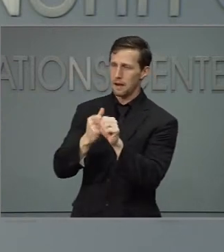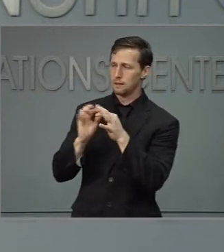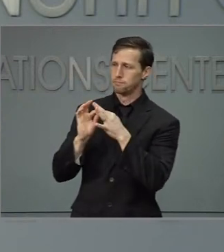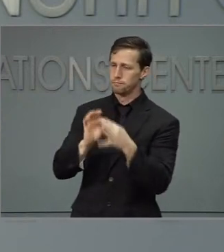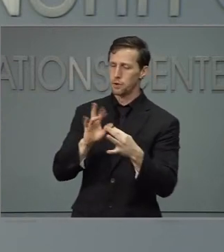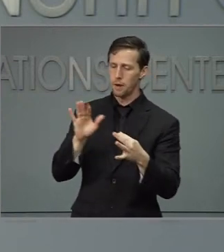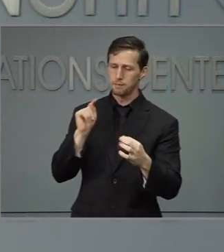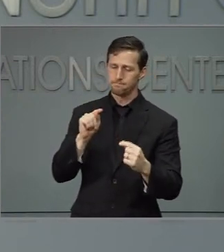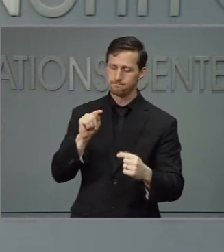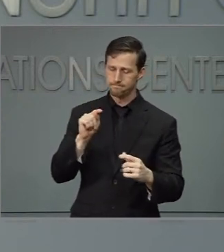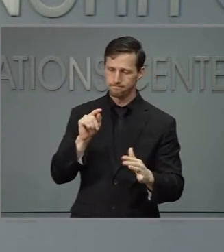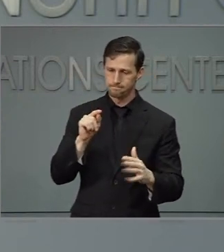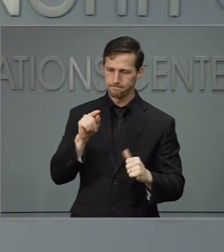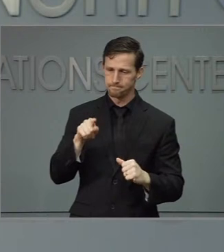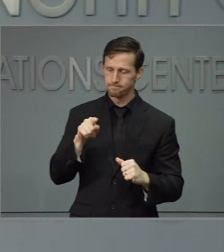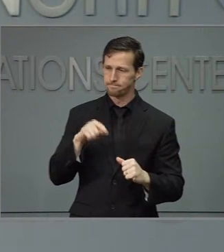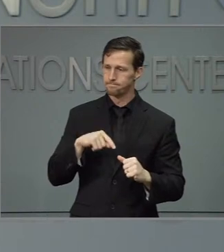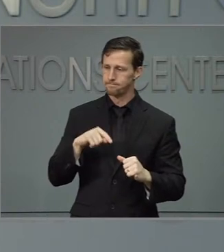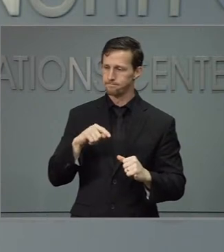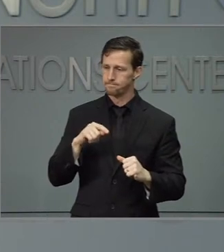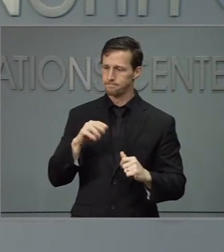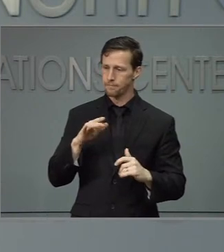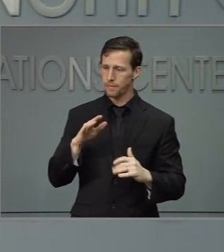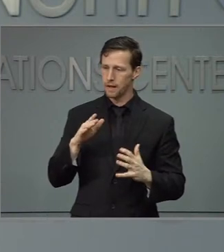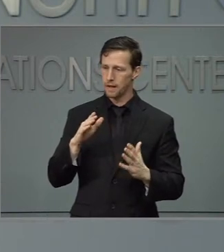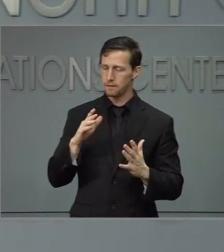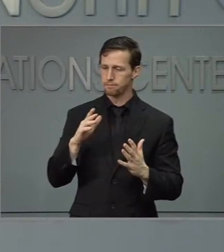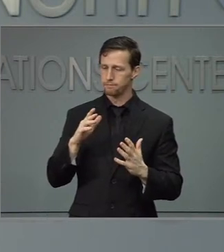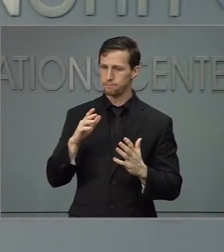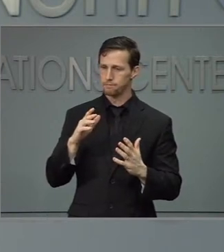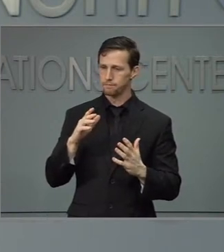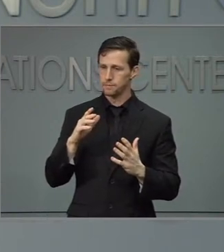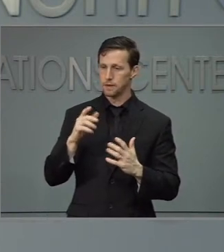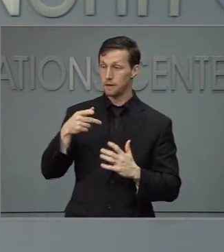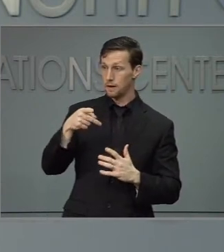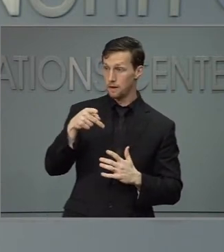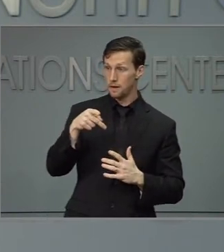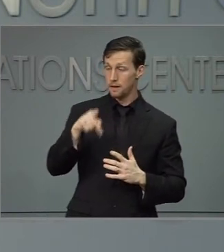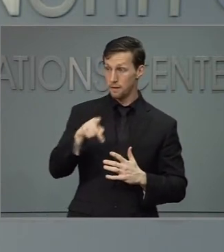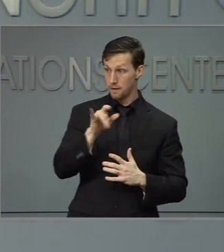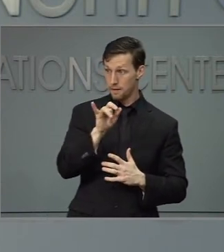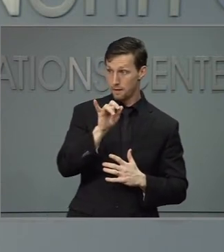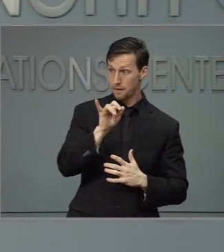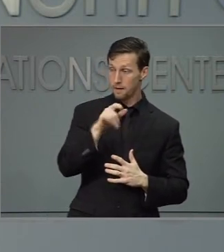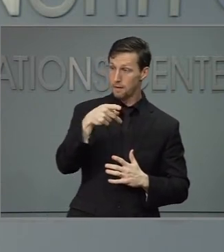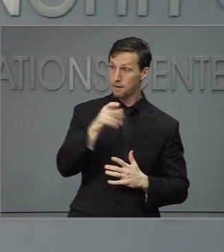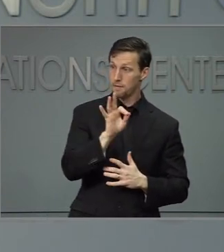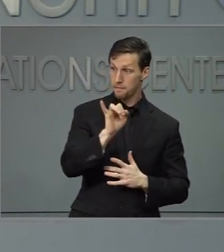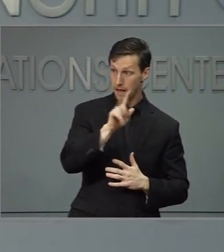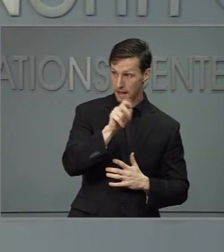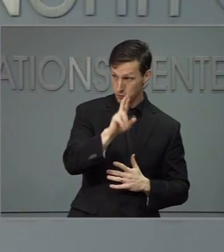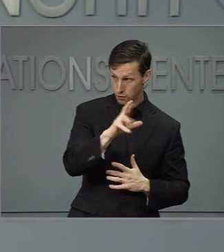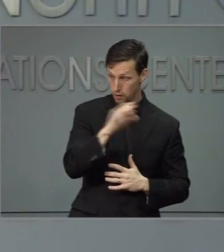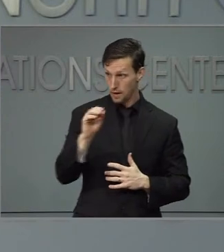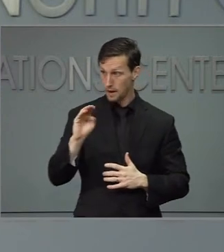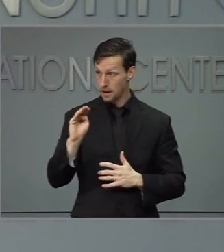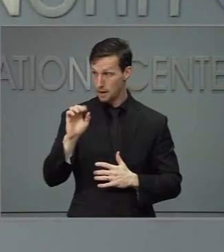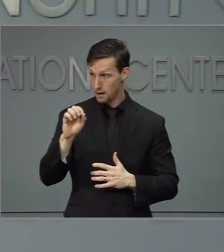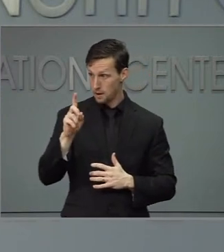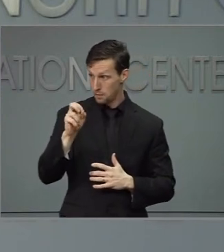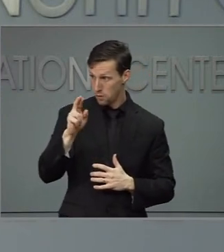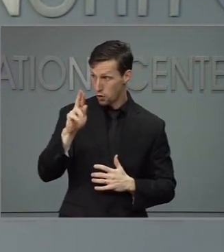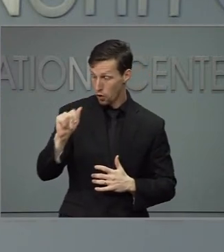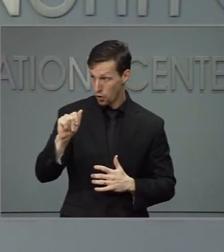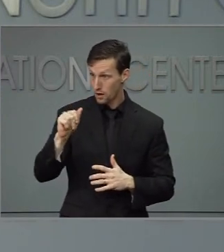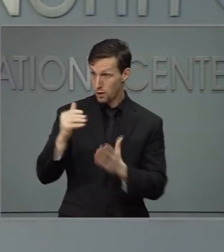the expectation for the doses from both Pfizer and Moderna are at this point.